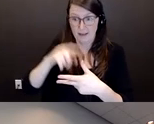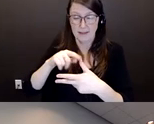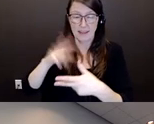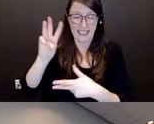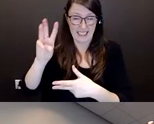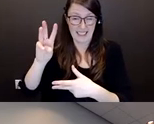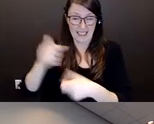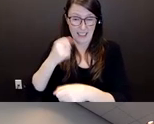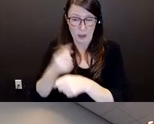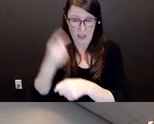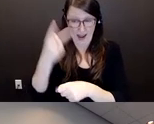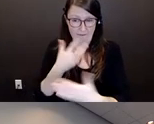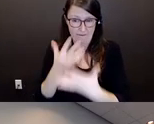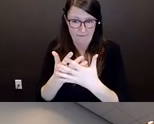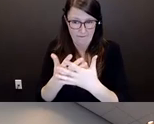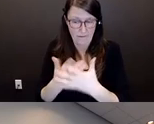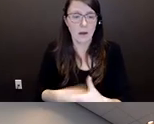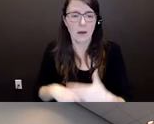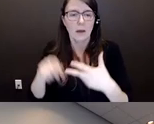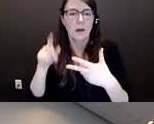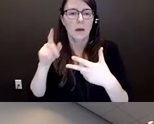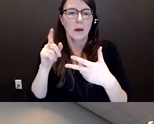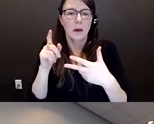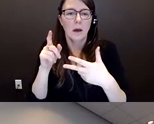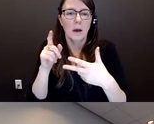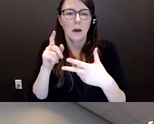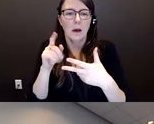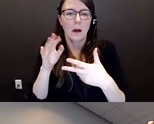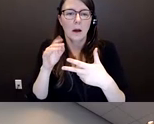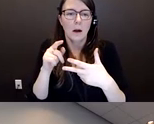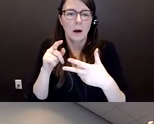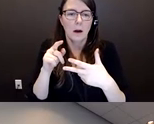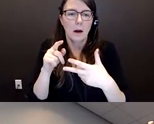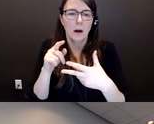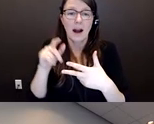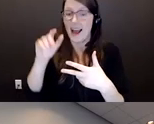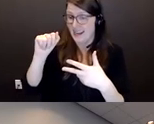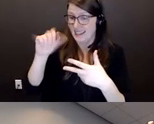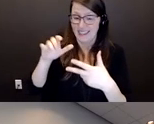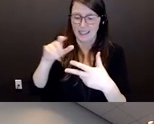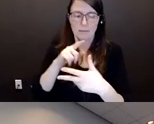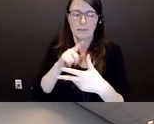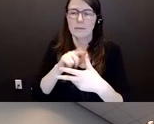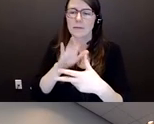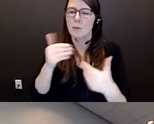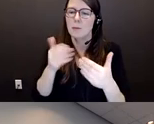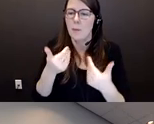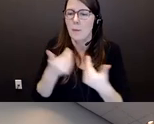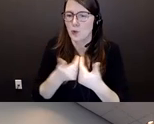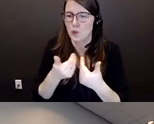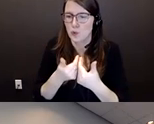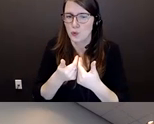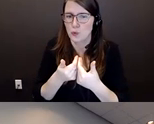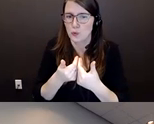He is Alex's common law partner and mother of his children. She got 90 days